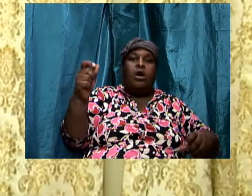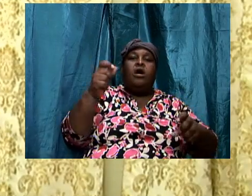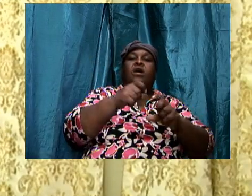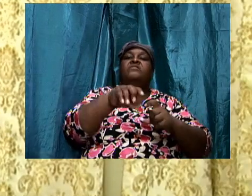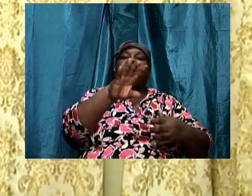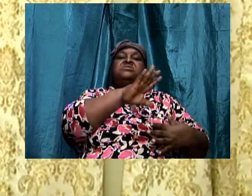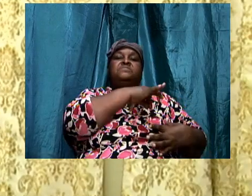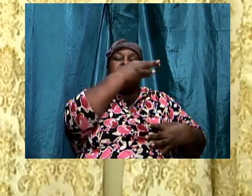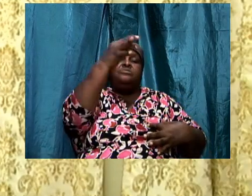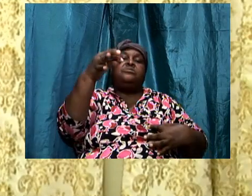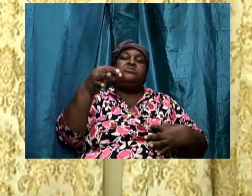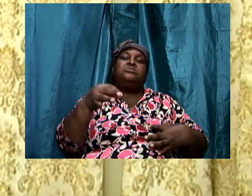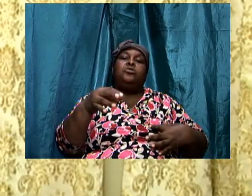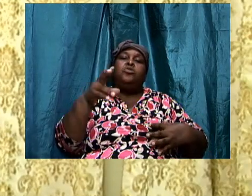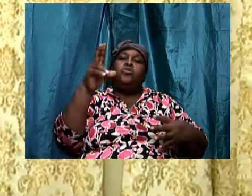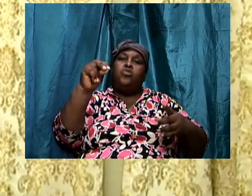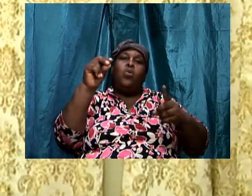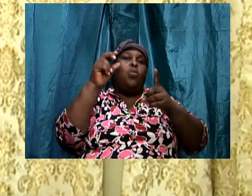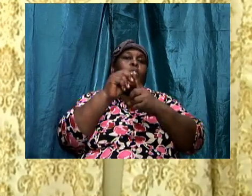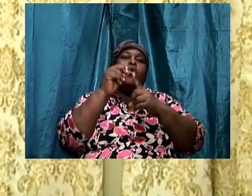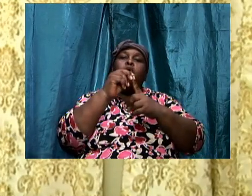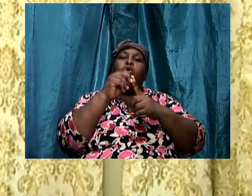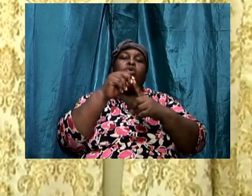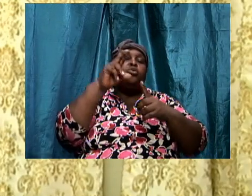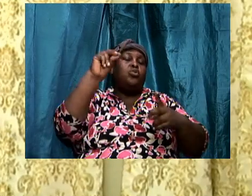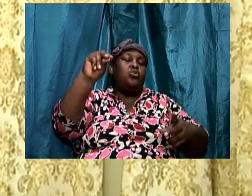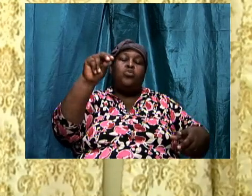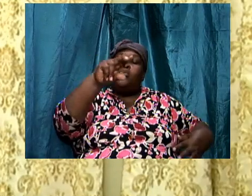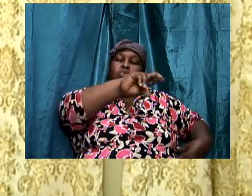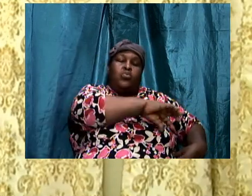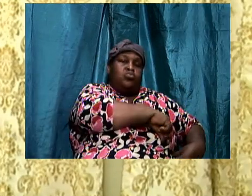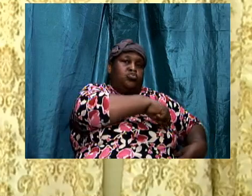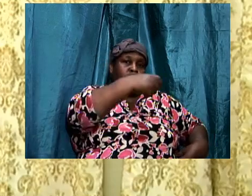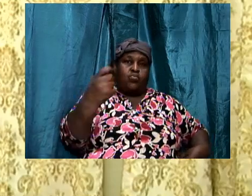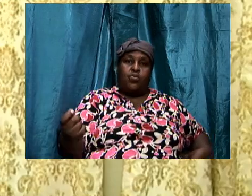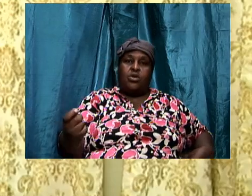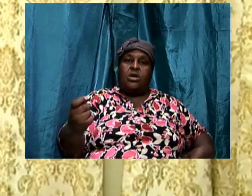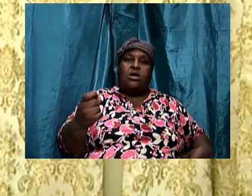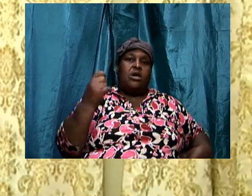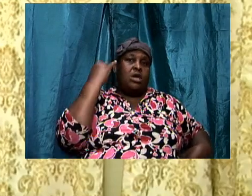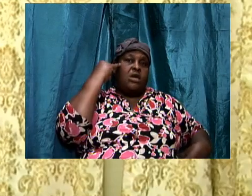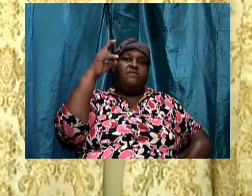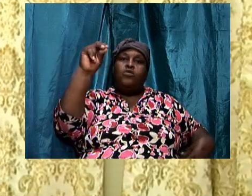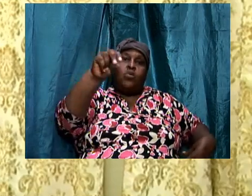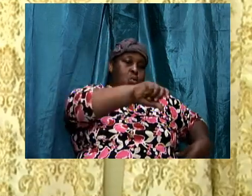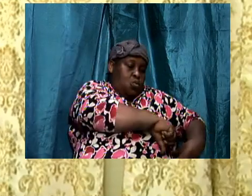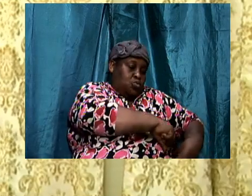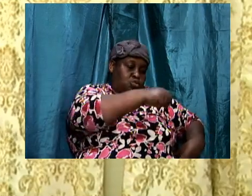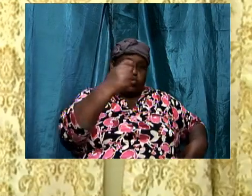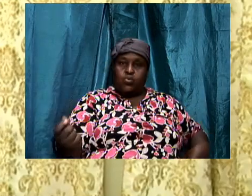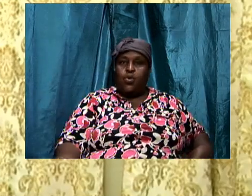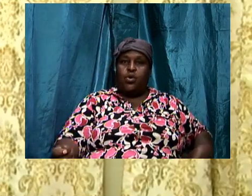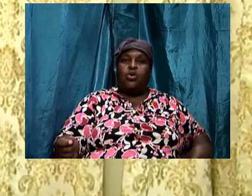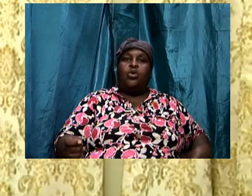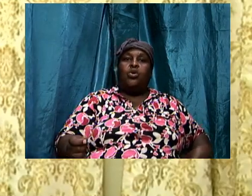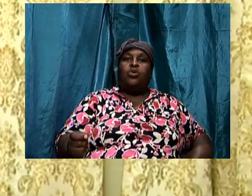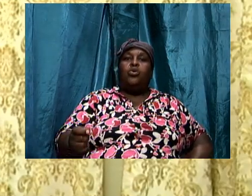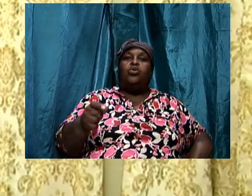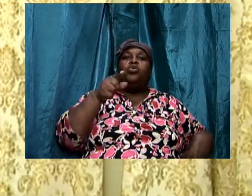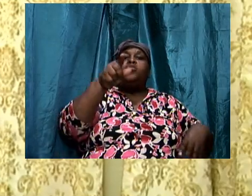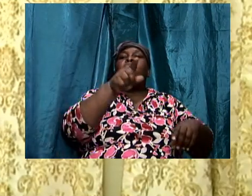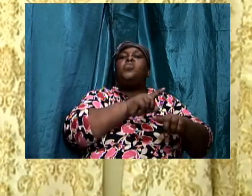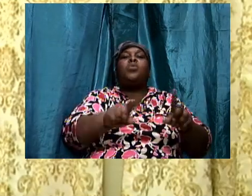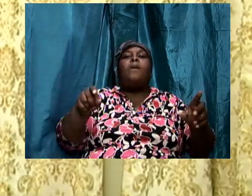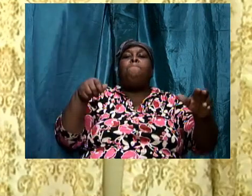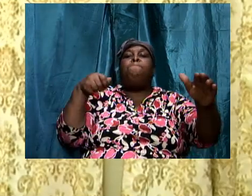no sword and if there is no sword then you can't strike the enemy and push him against the wall and